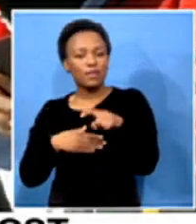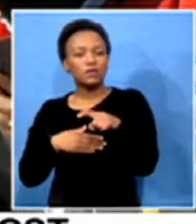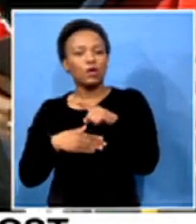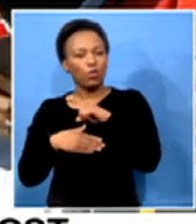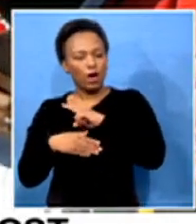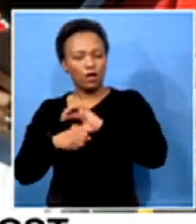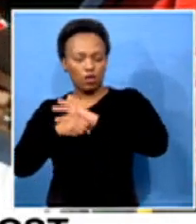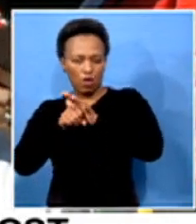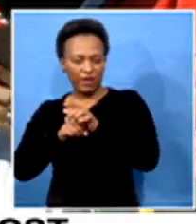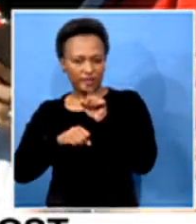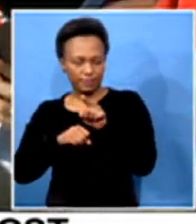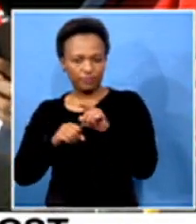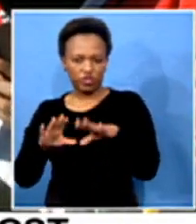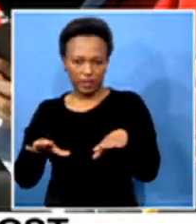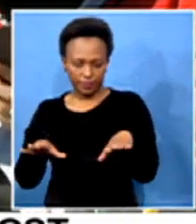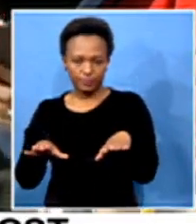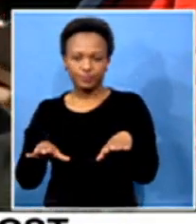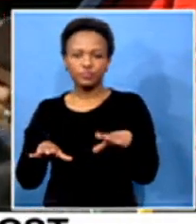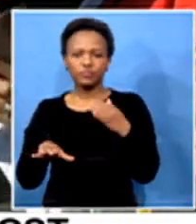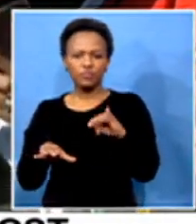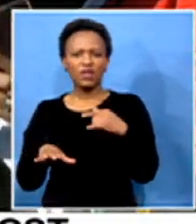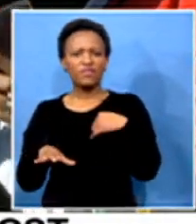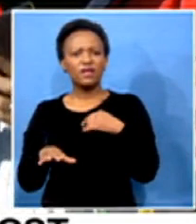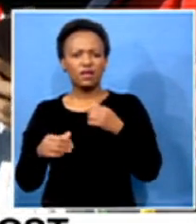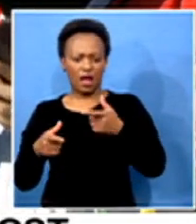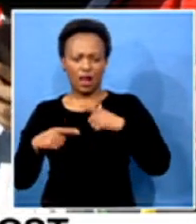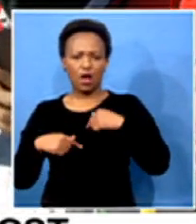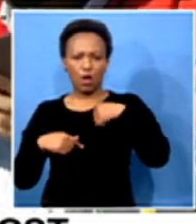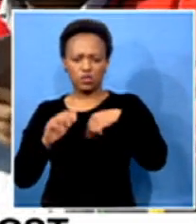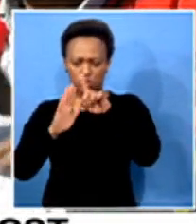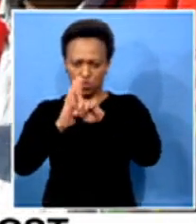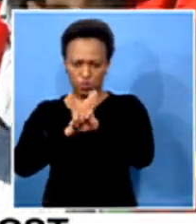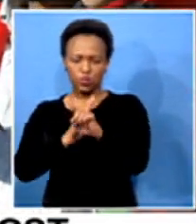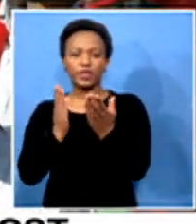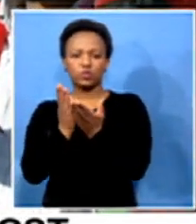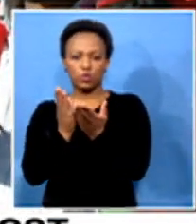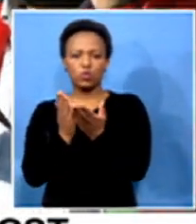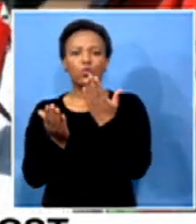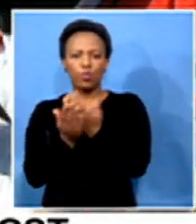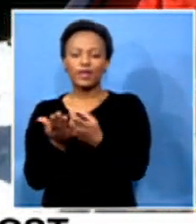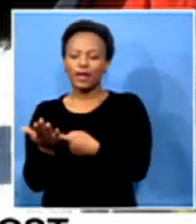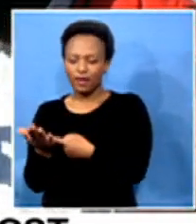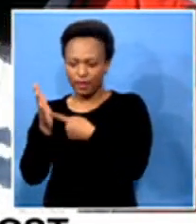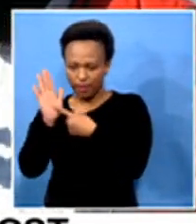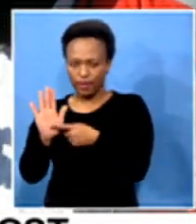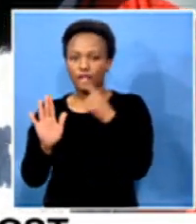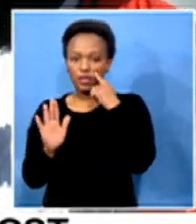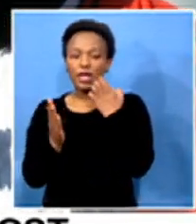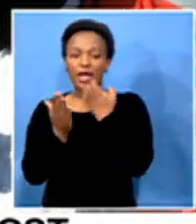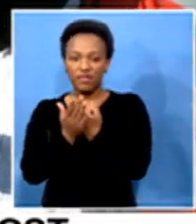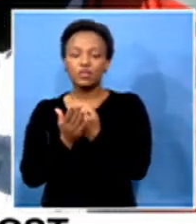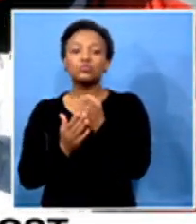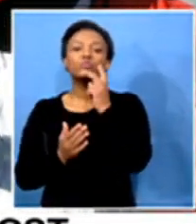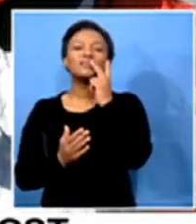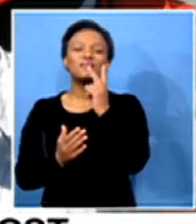children. If they could have allowed us to go into the premises of the school, we could give you the proof as the media to see that precisely.